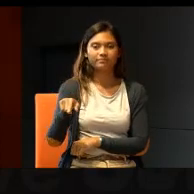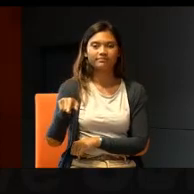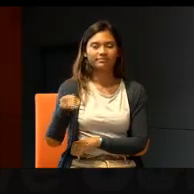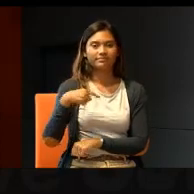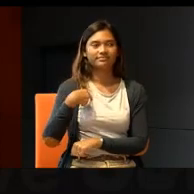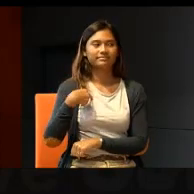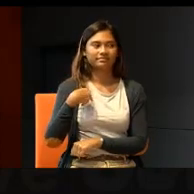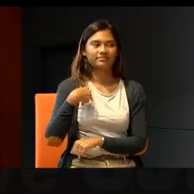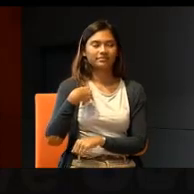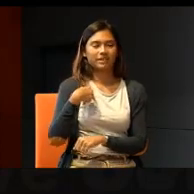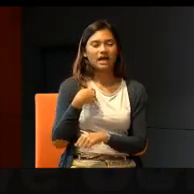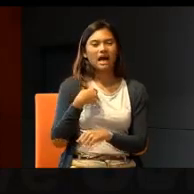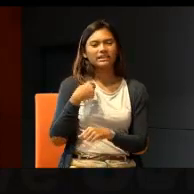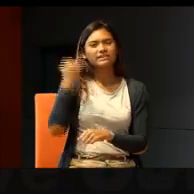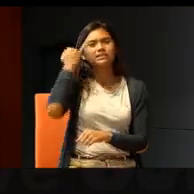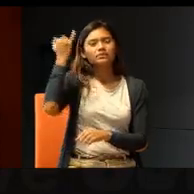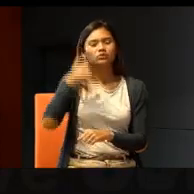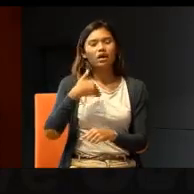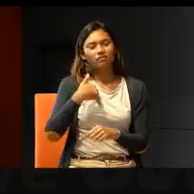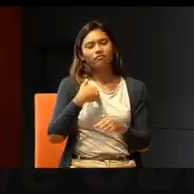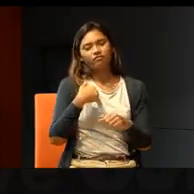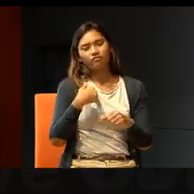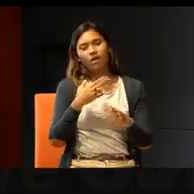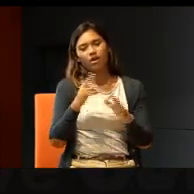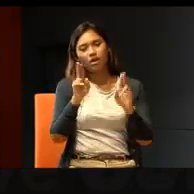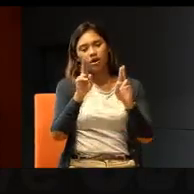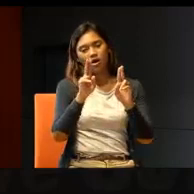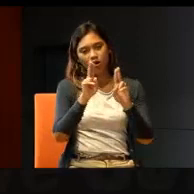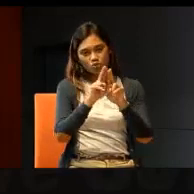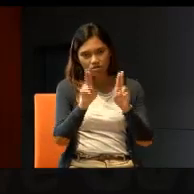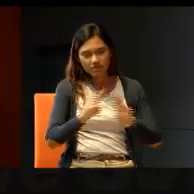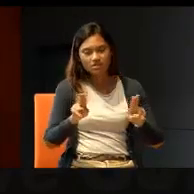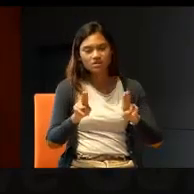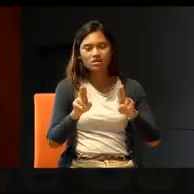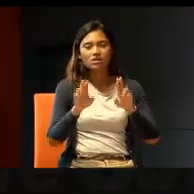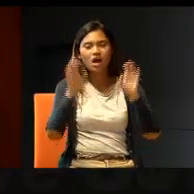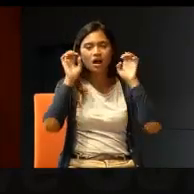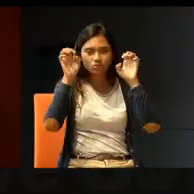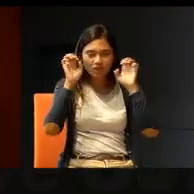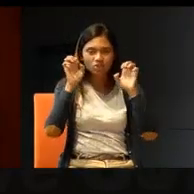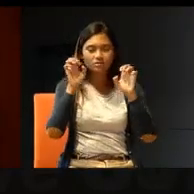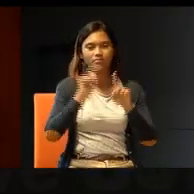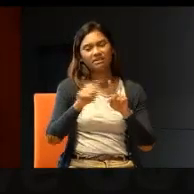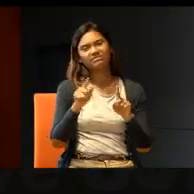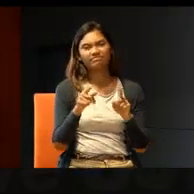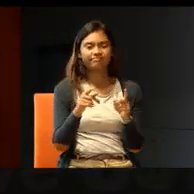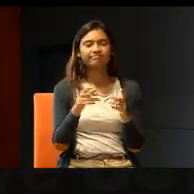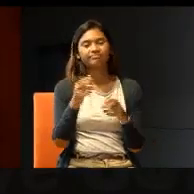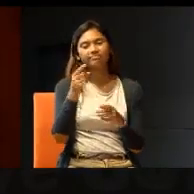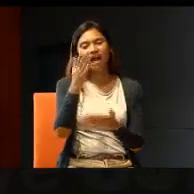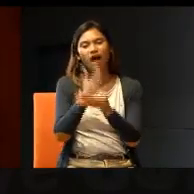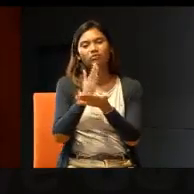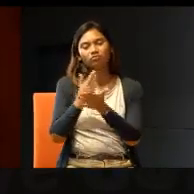universal primary agitation, but I think about half the students doesn't get to go to school, not enough facilities, not enough teachers.